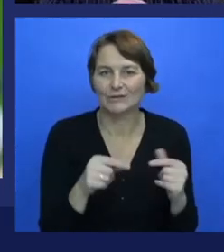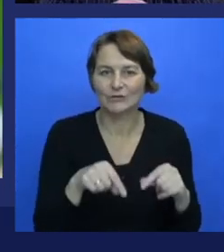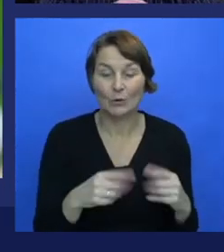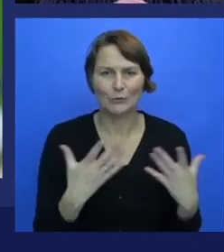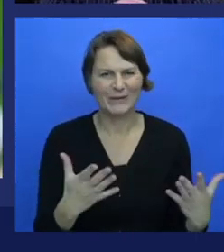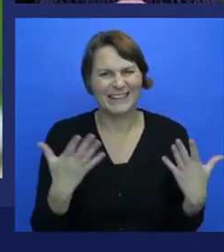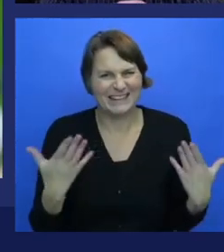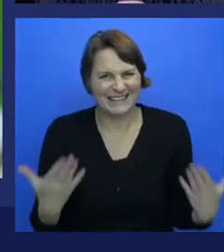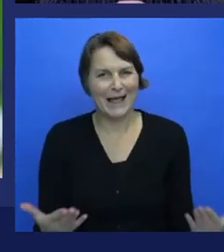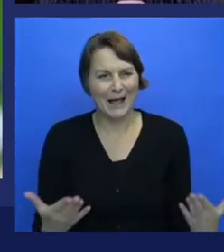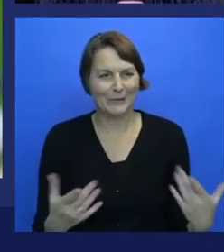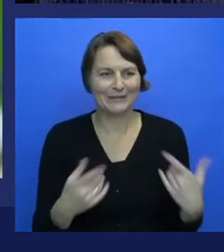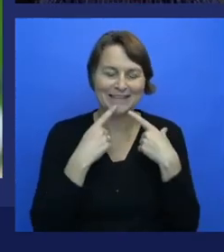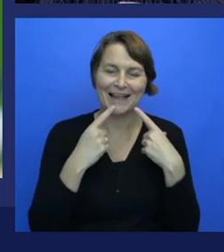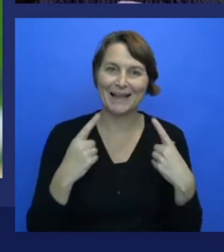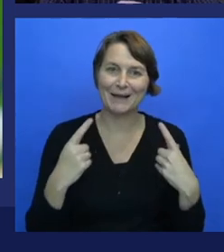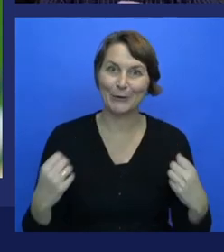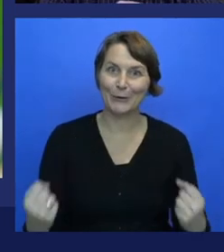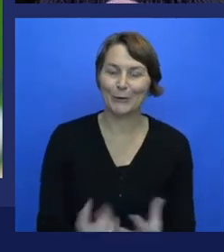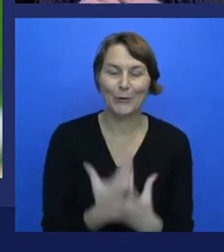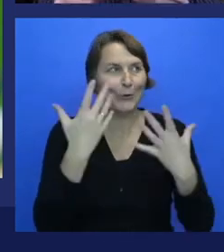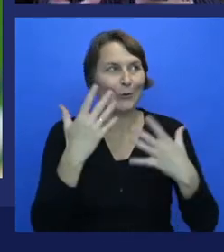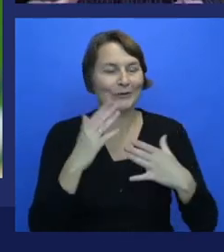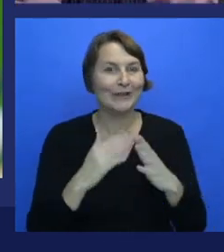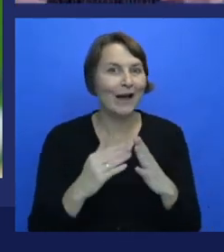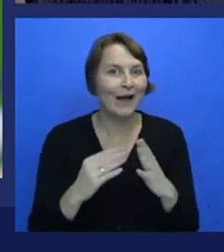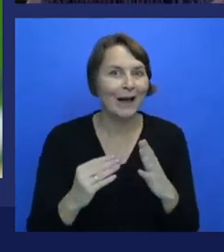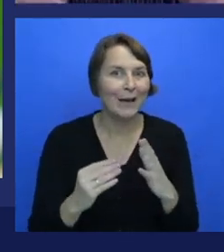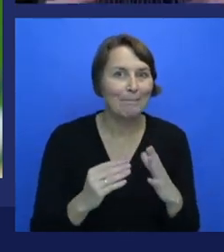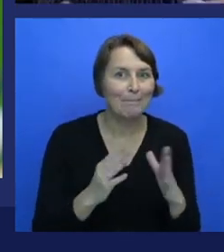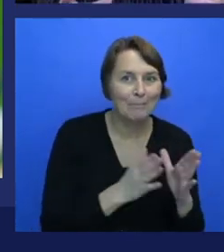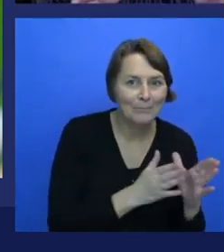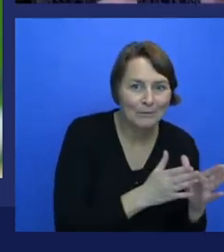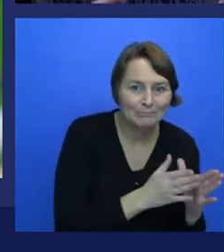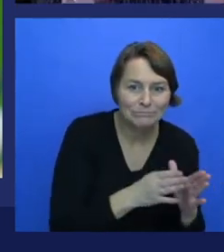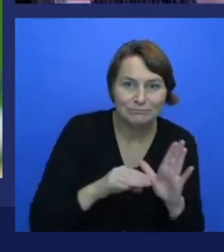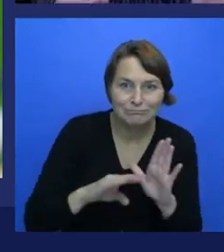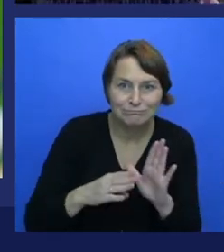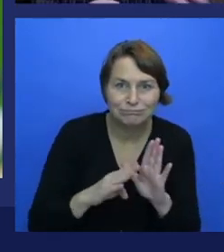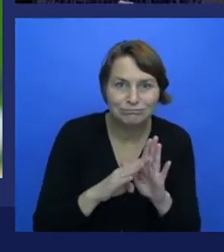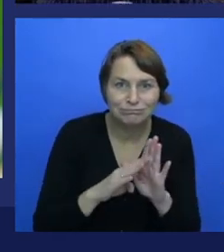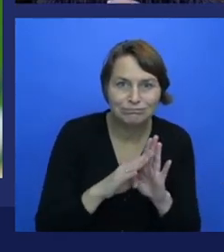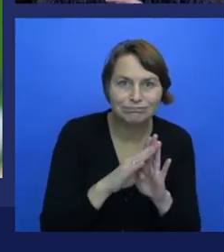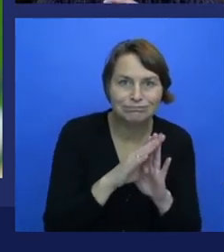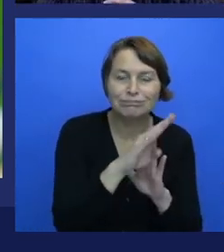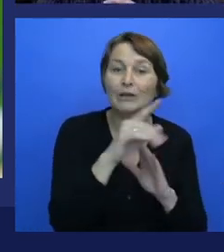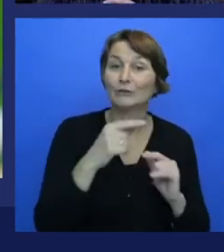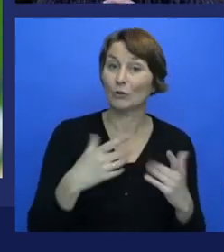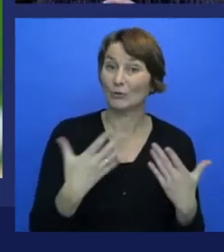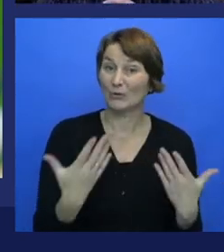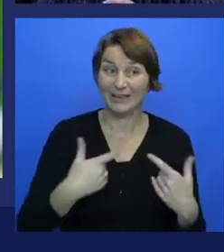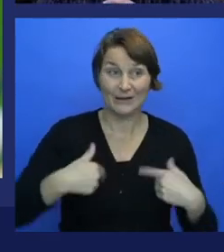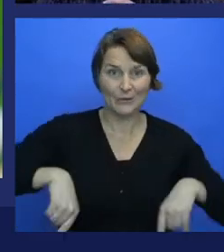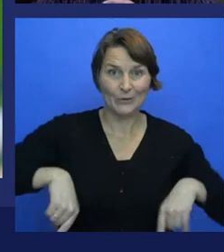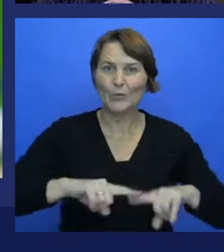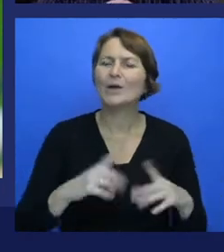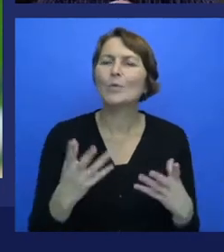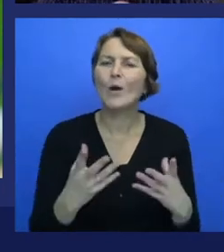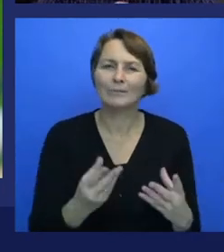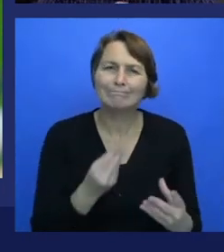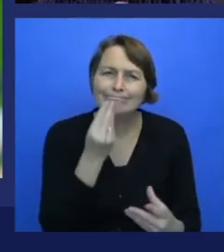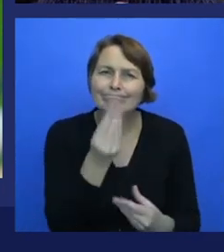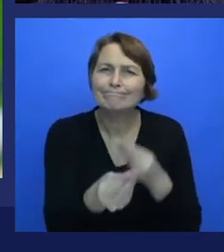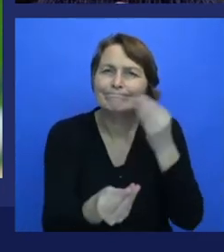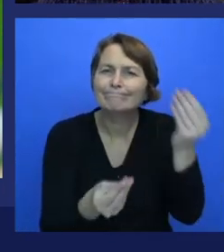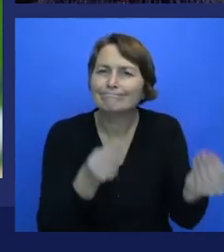or in a summer where we are providing value to organizations using a technology. And as